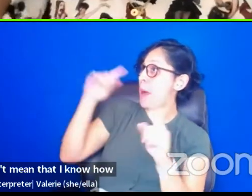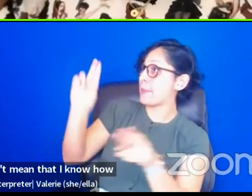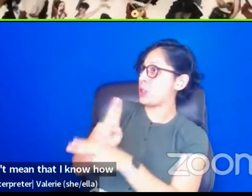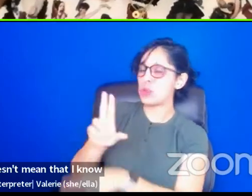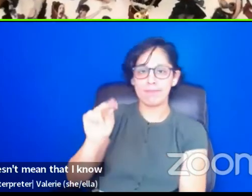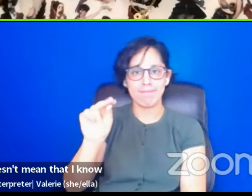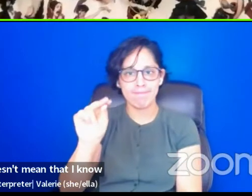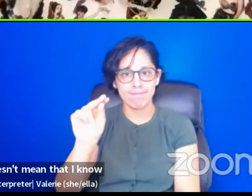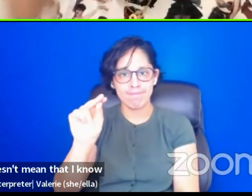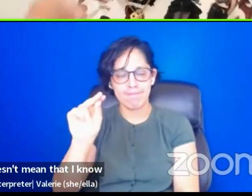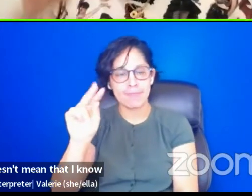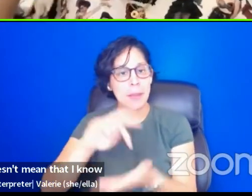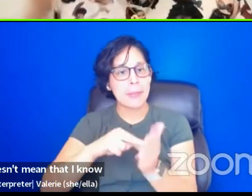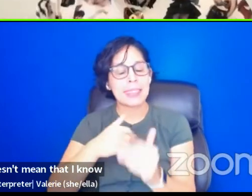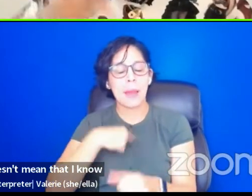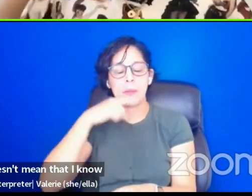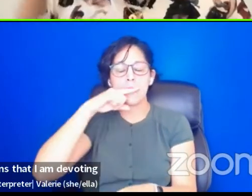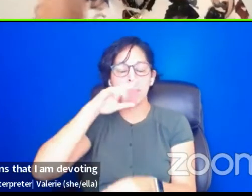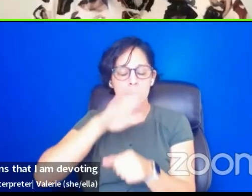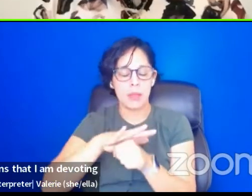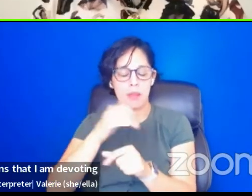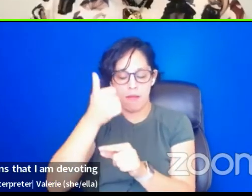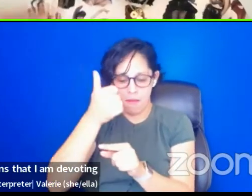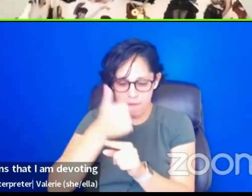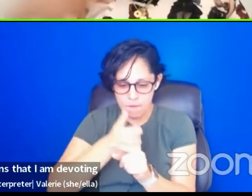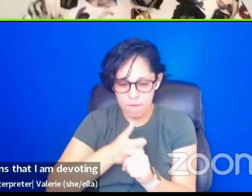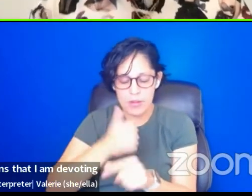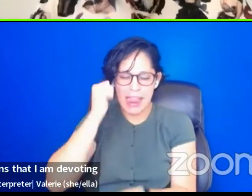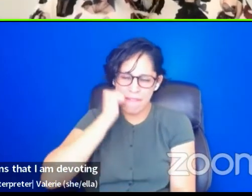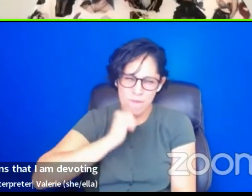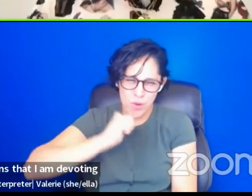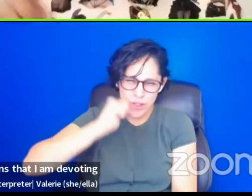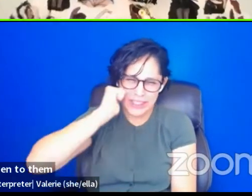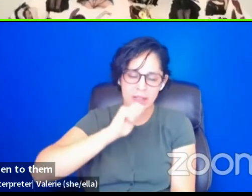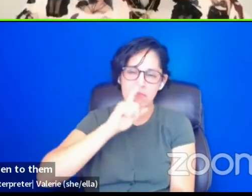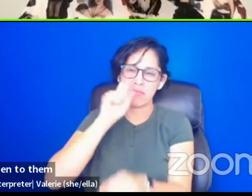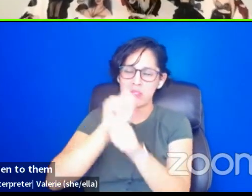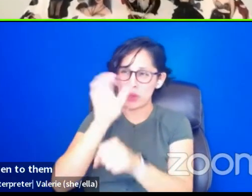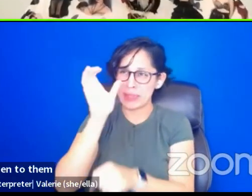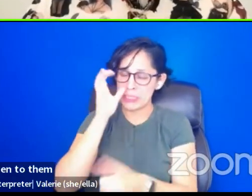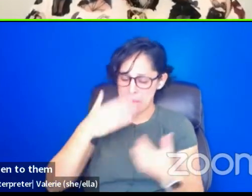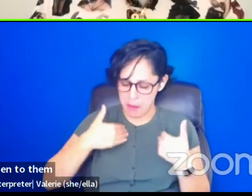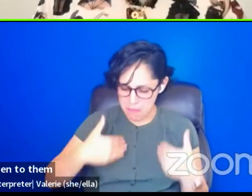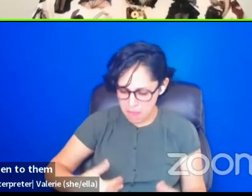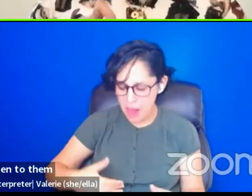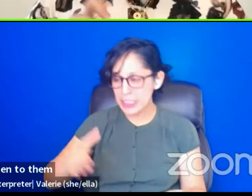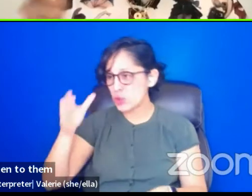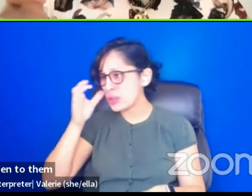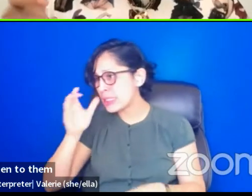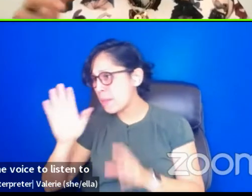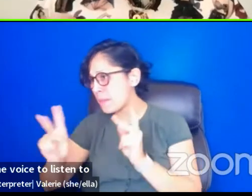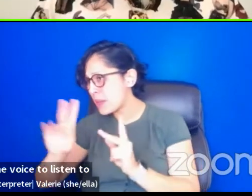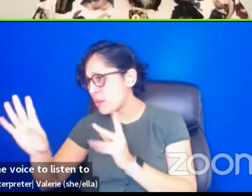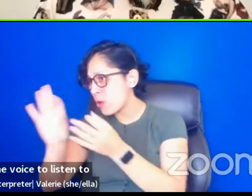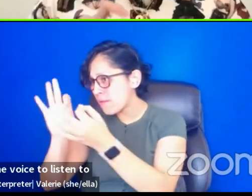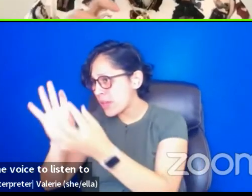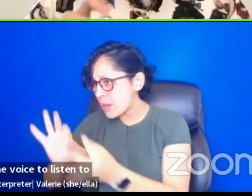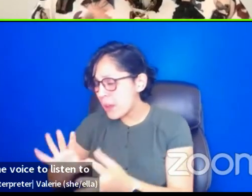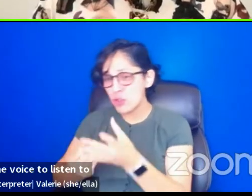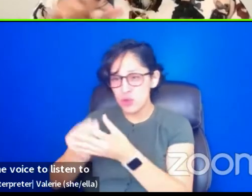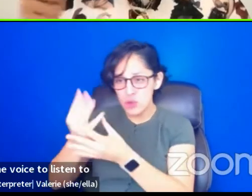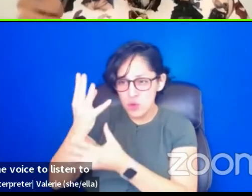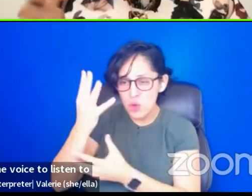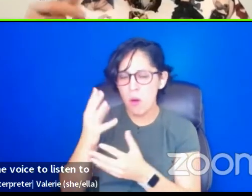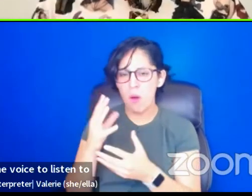means that I am devoting every single day to listen to the voice, to listen to others and to grow and